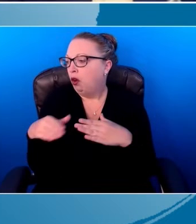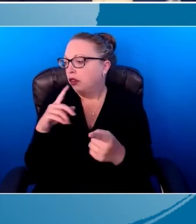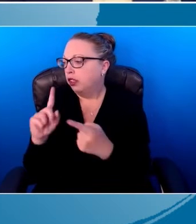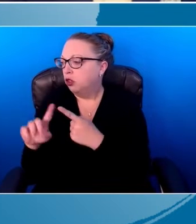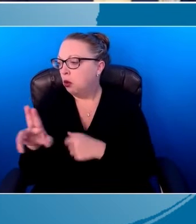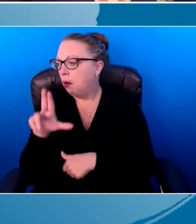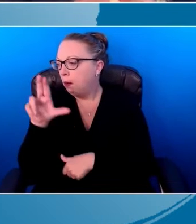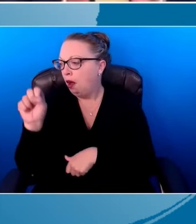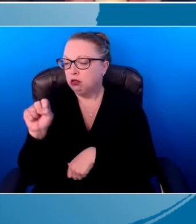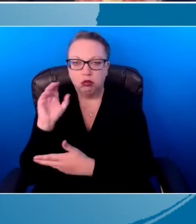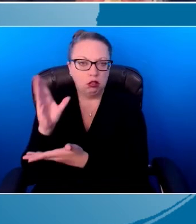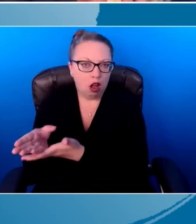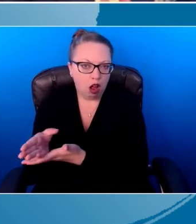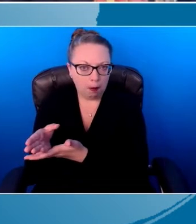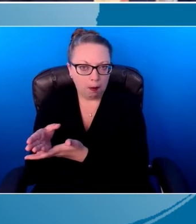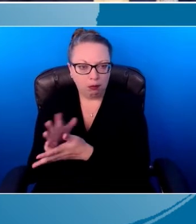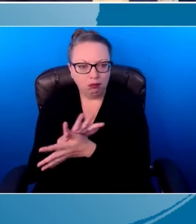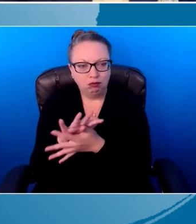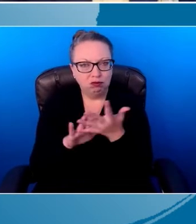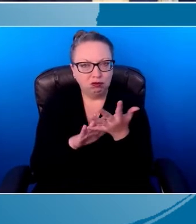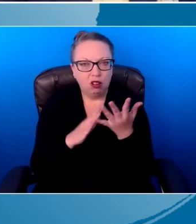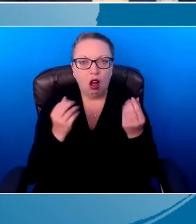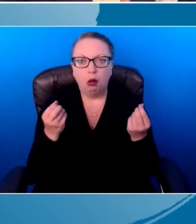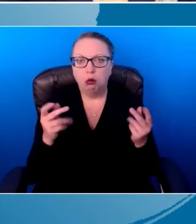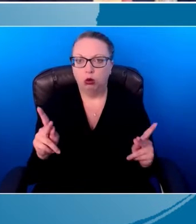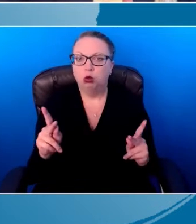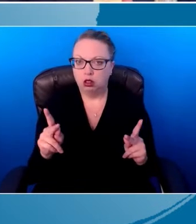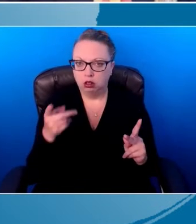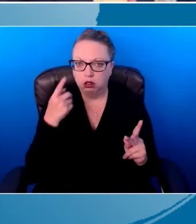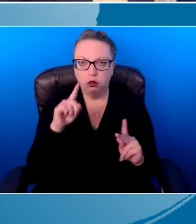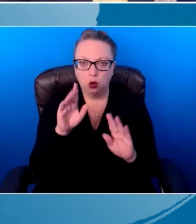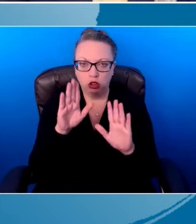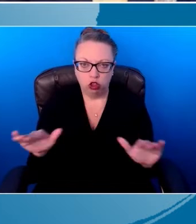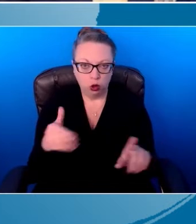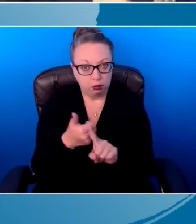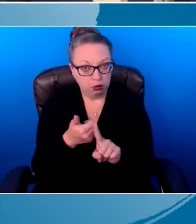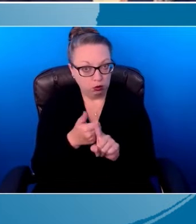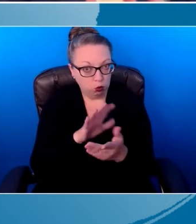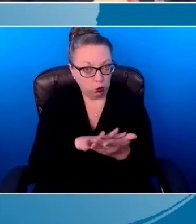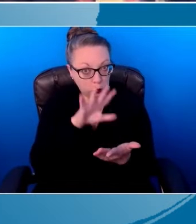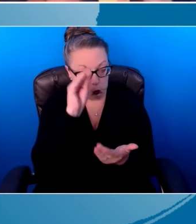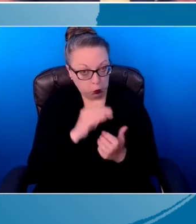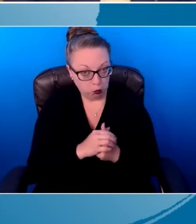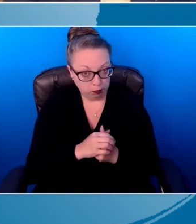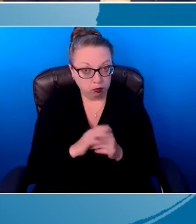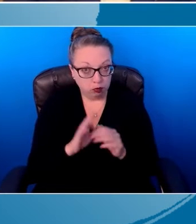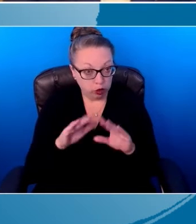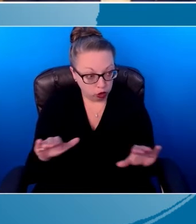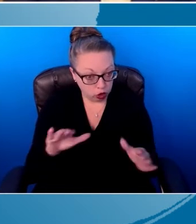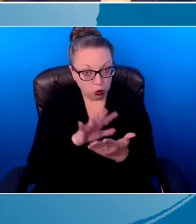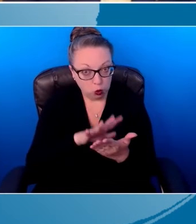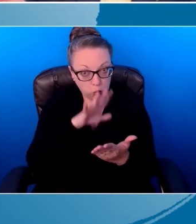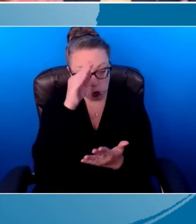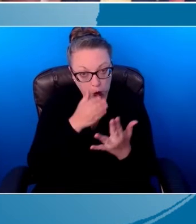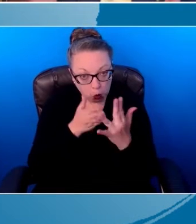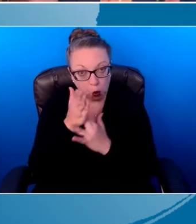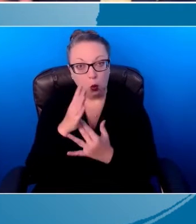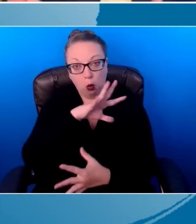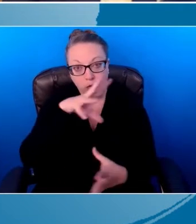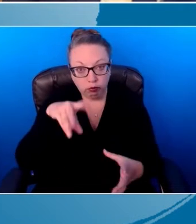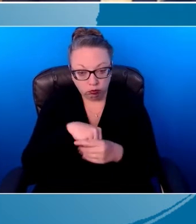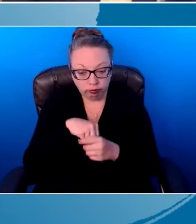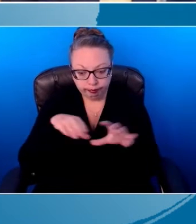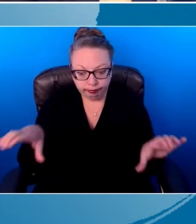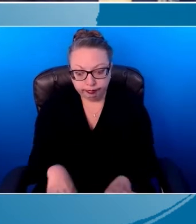stop time, as those are opportunities for children to learn. Children learn by participation. When